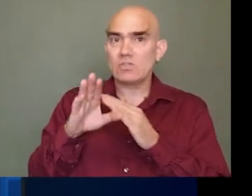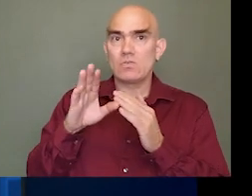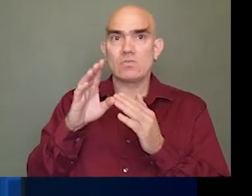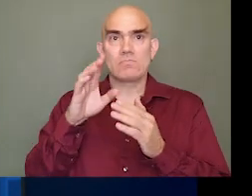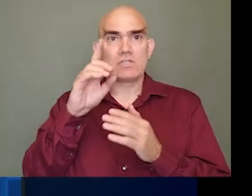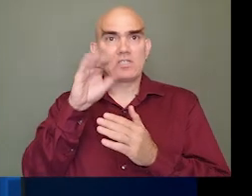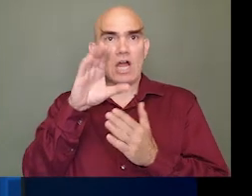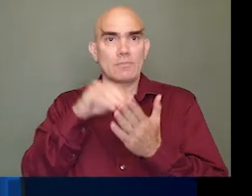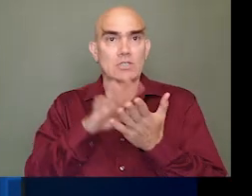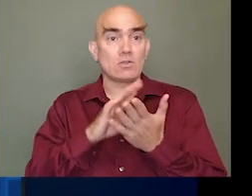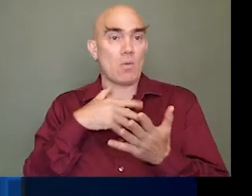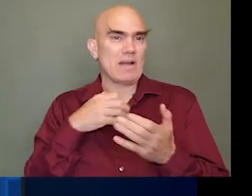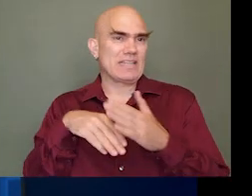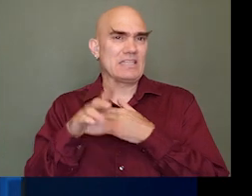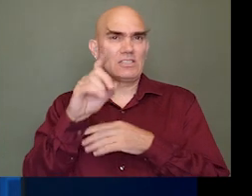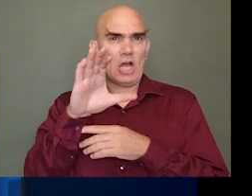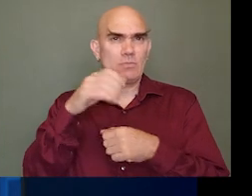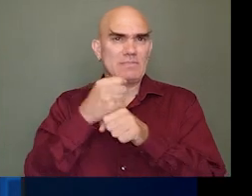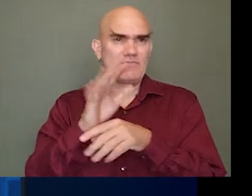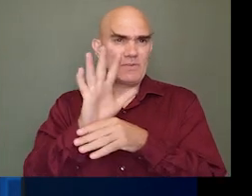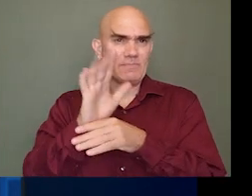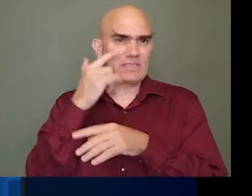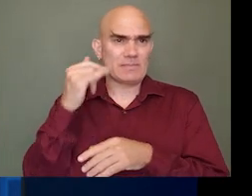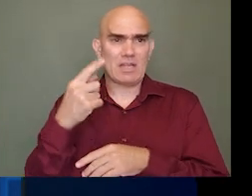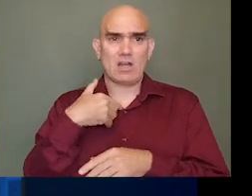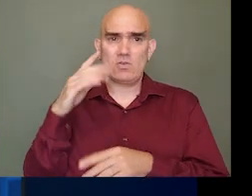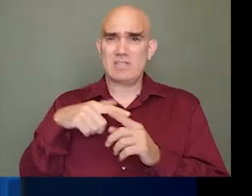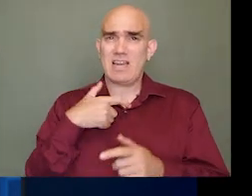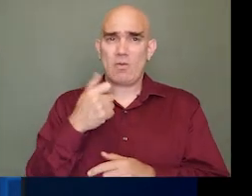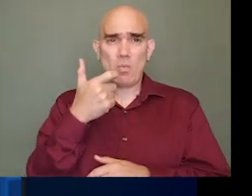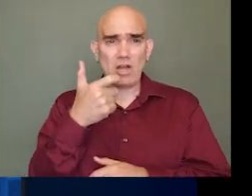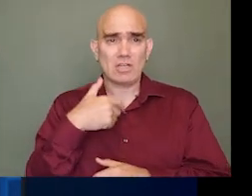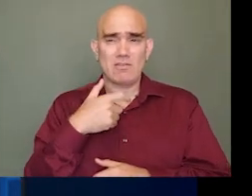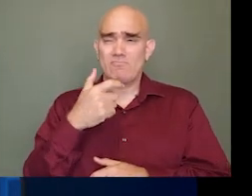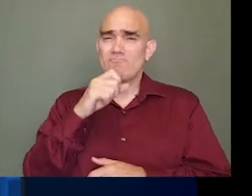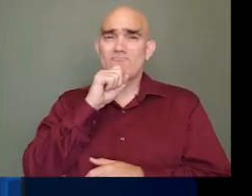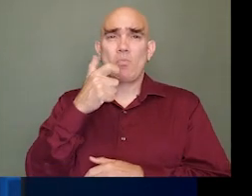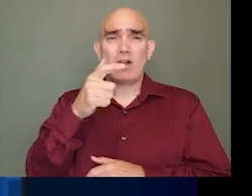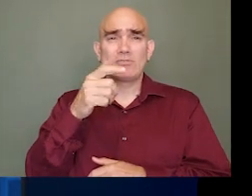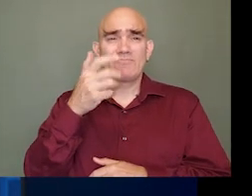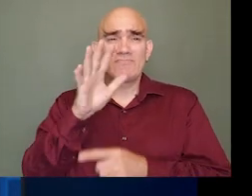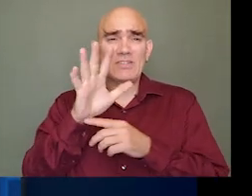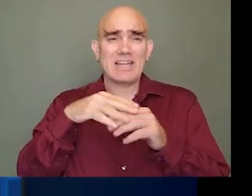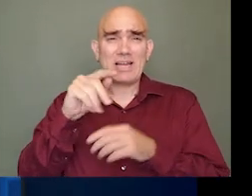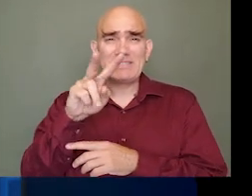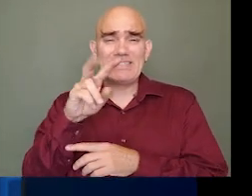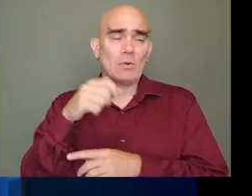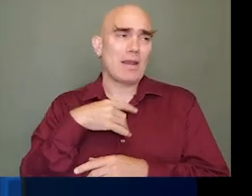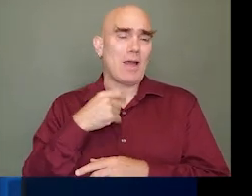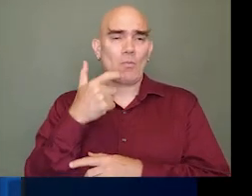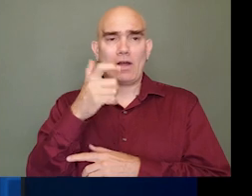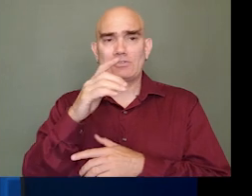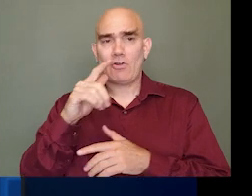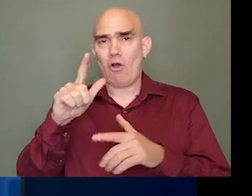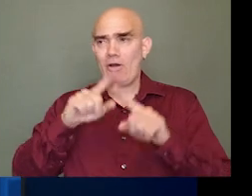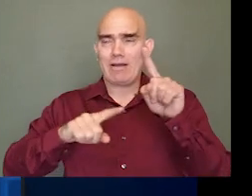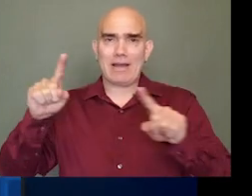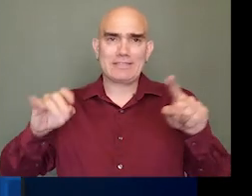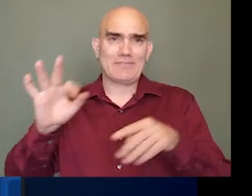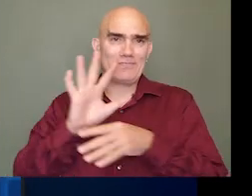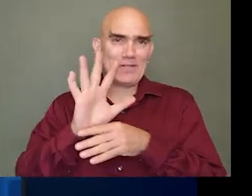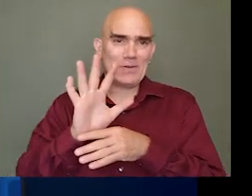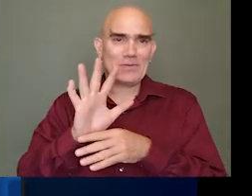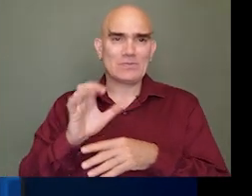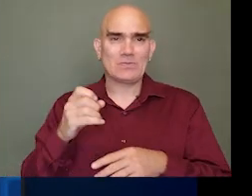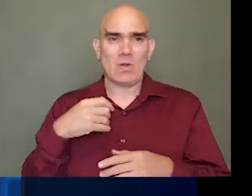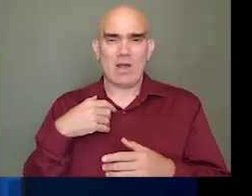it was something, I used to like watching videos on MTV. So I like watching all kinds of videos,